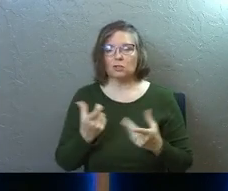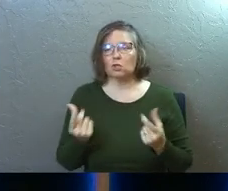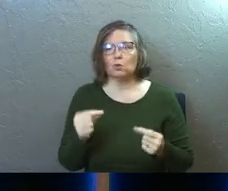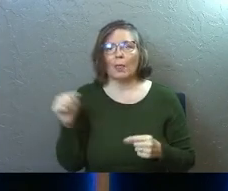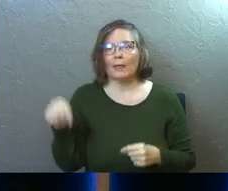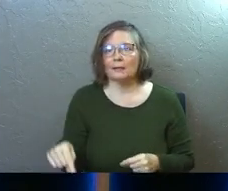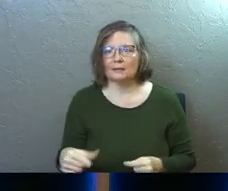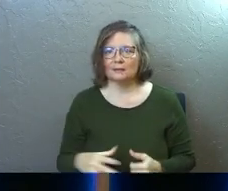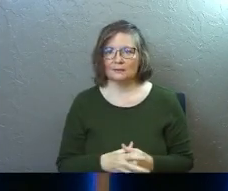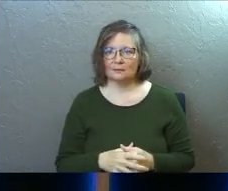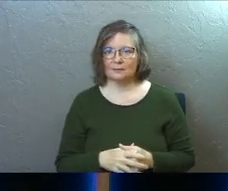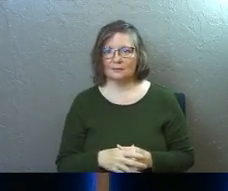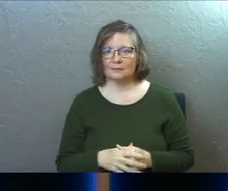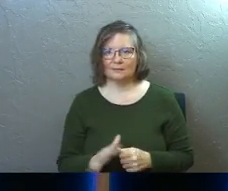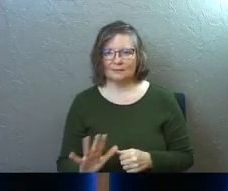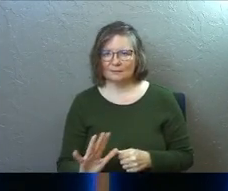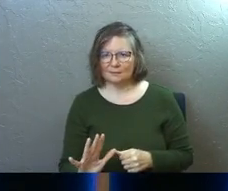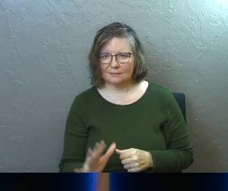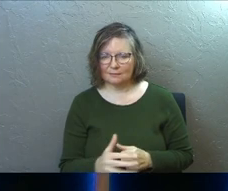Just do this.